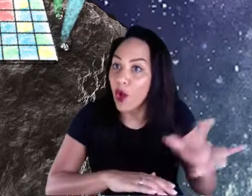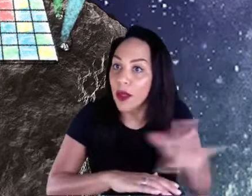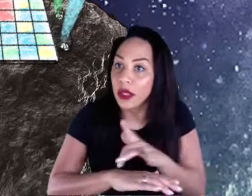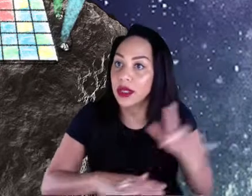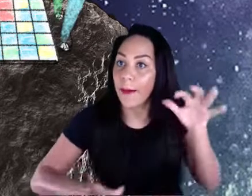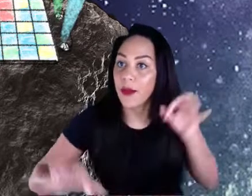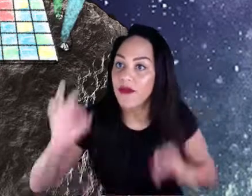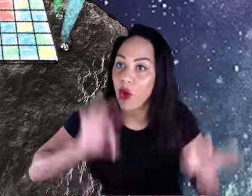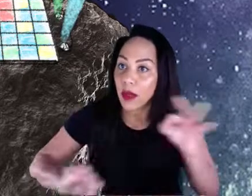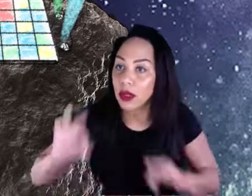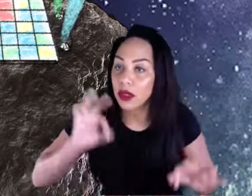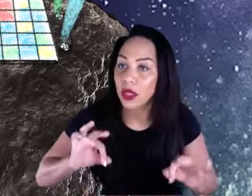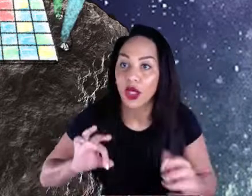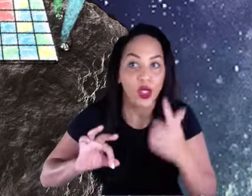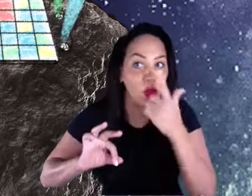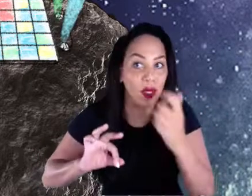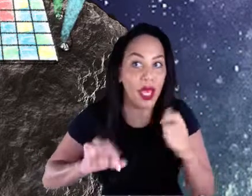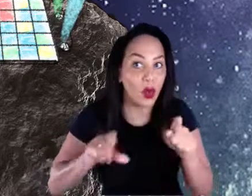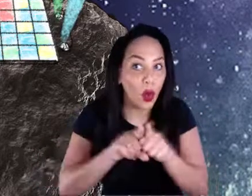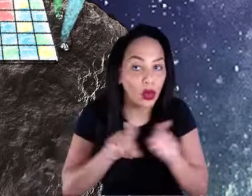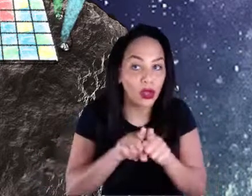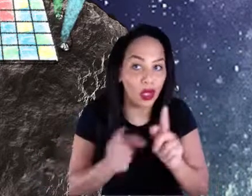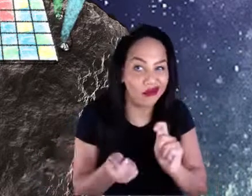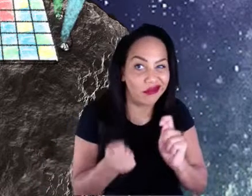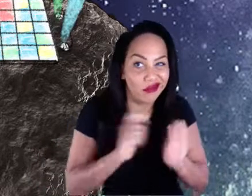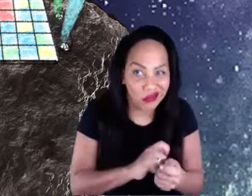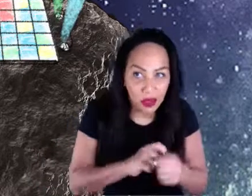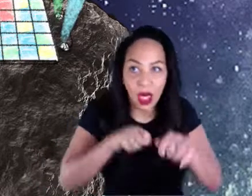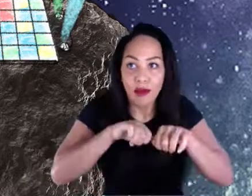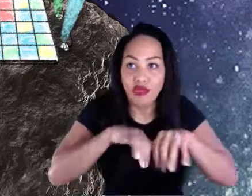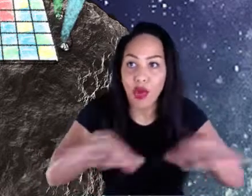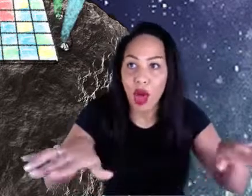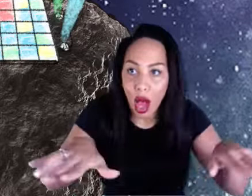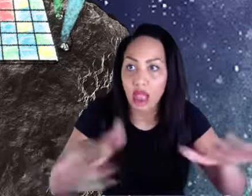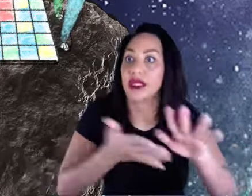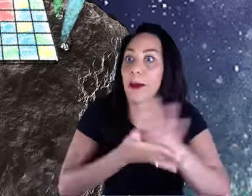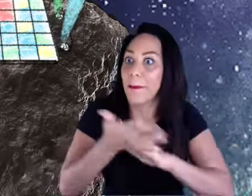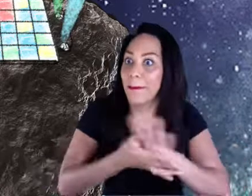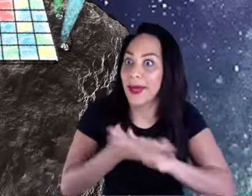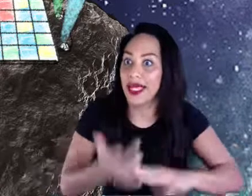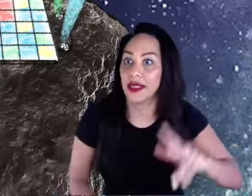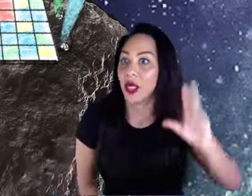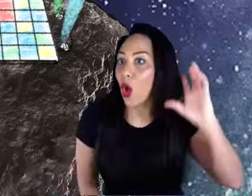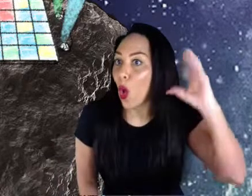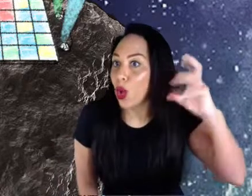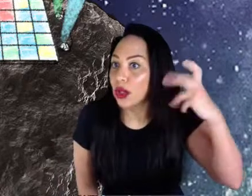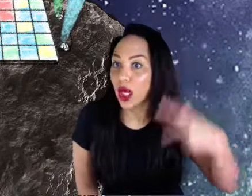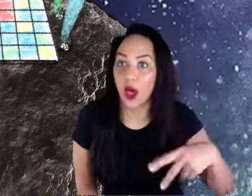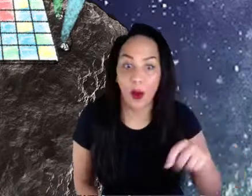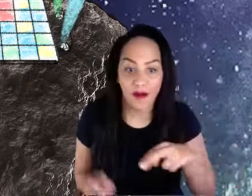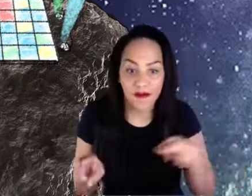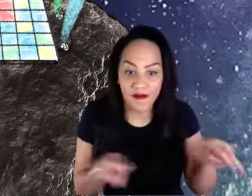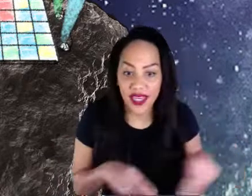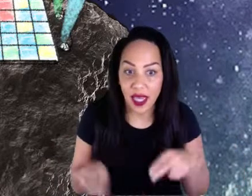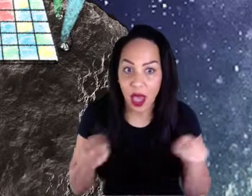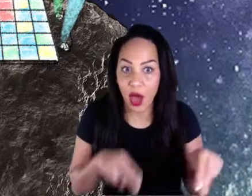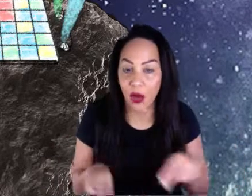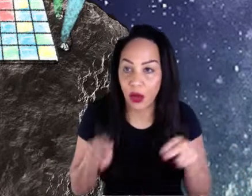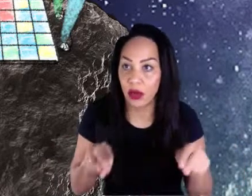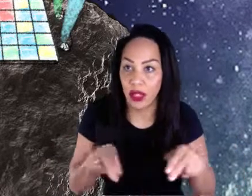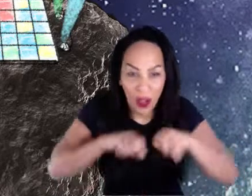So their their audio and video is heard by a large number of people or the entire space. So